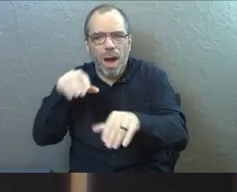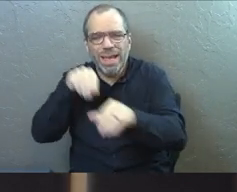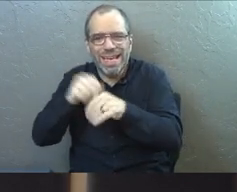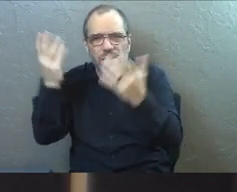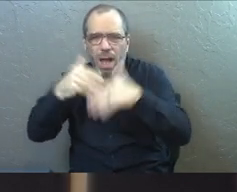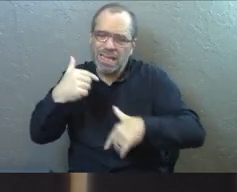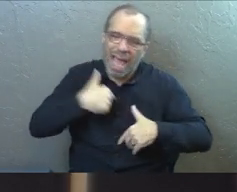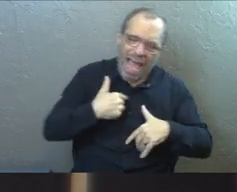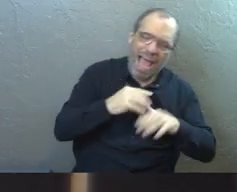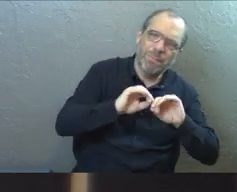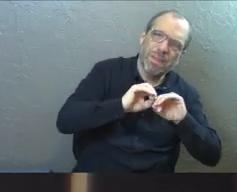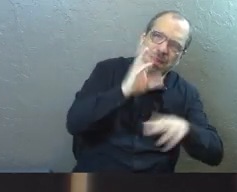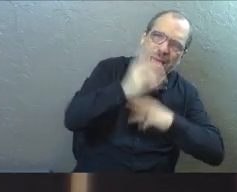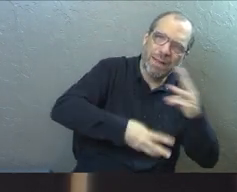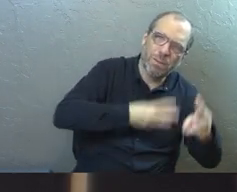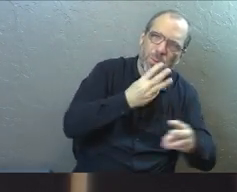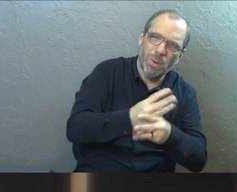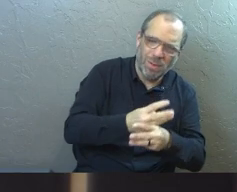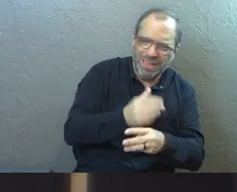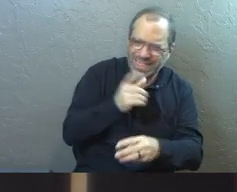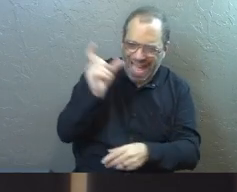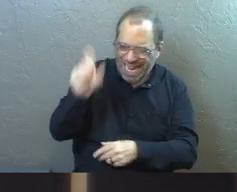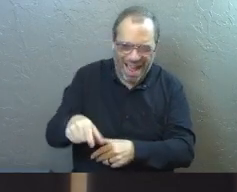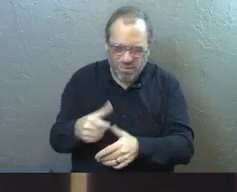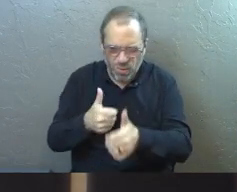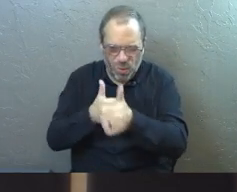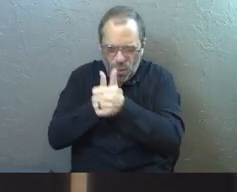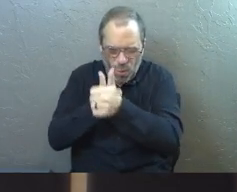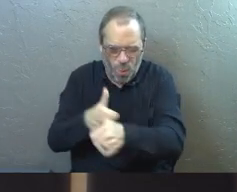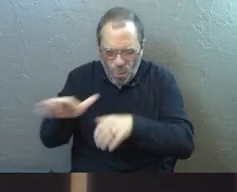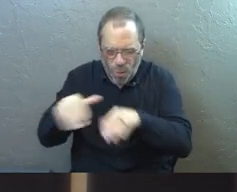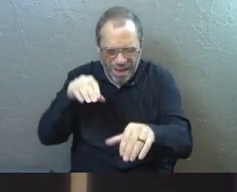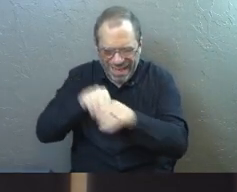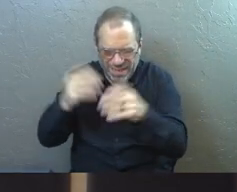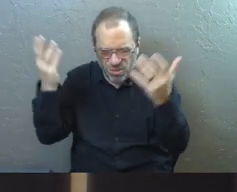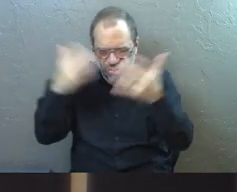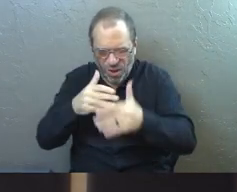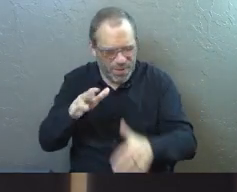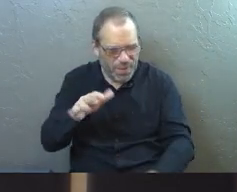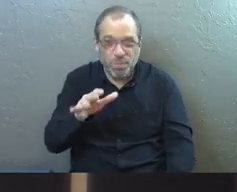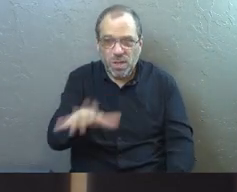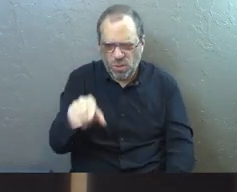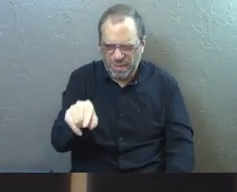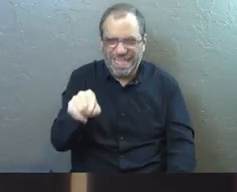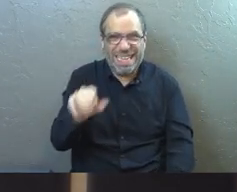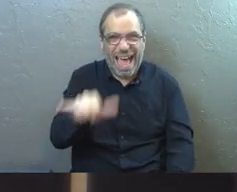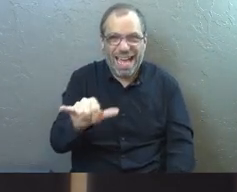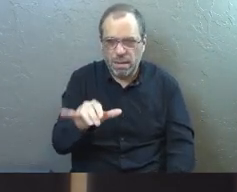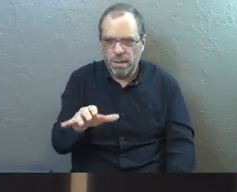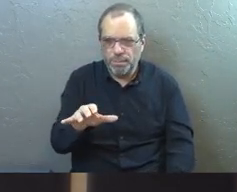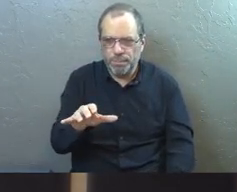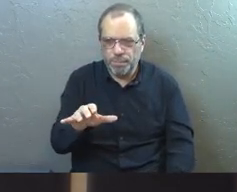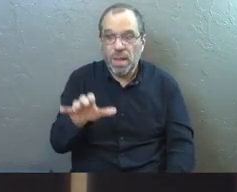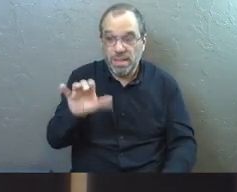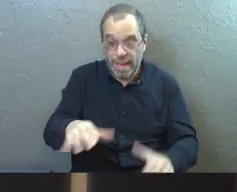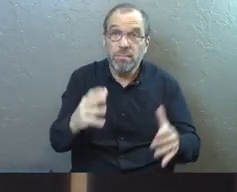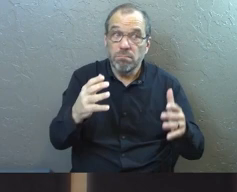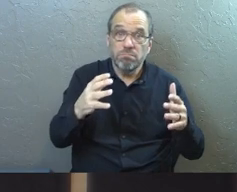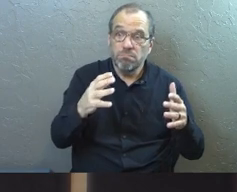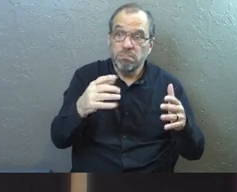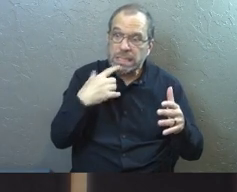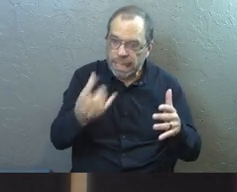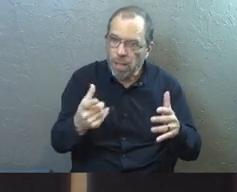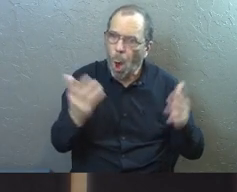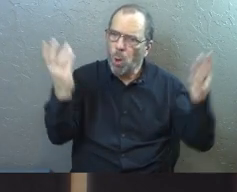I'm the light of the world. Whoever follows me will not have to walk in darkness. And so there's, there's a clue for us in that, that that means there is darkness.